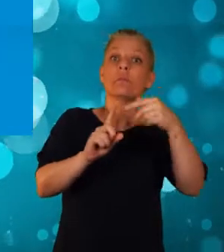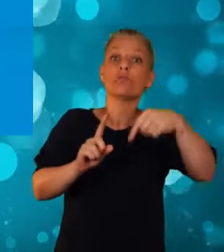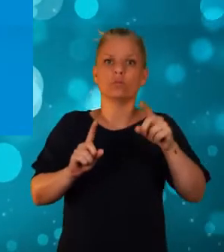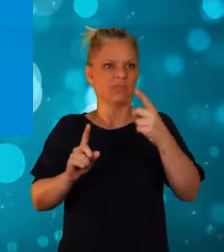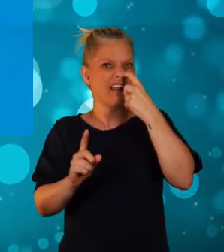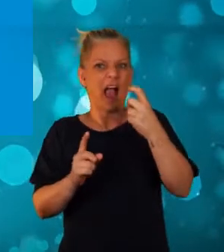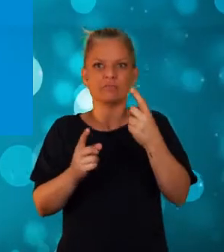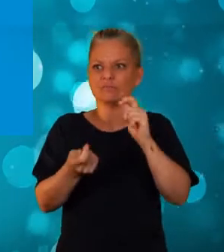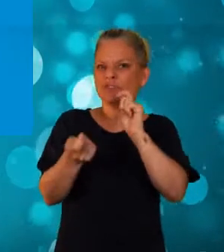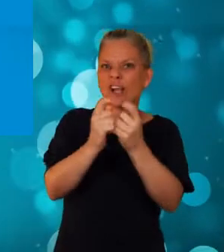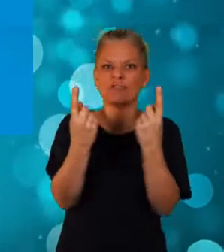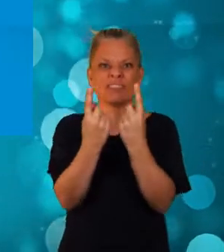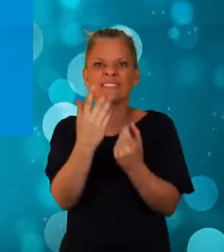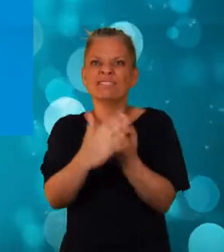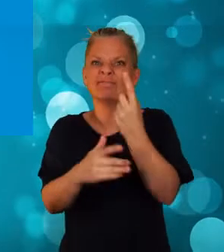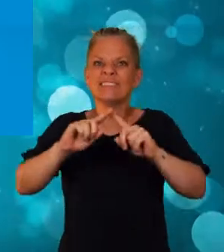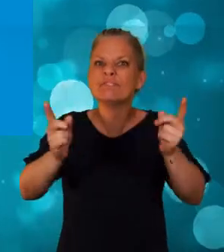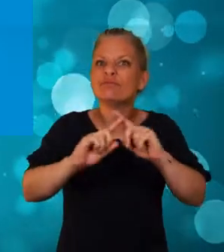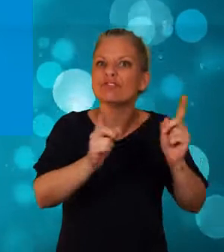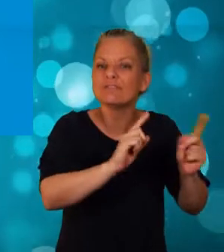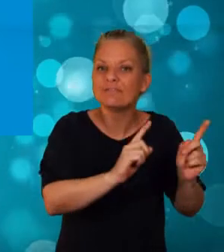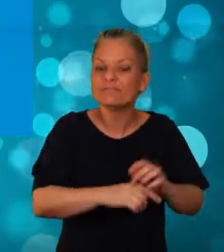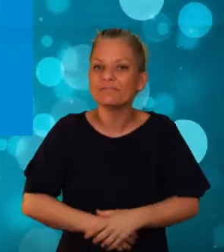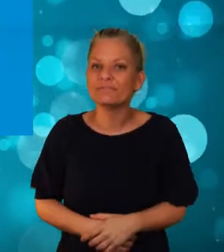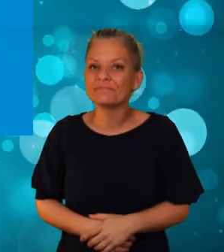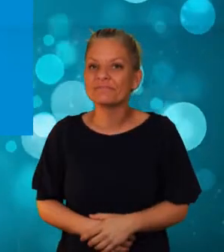Using a co-productive approach, we can do things differently.